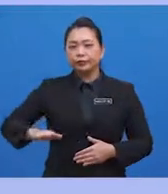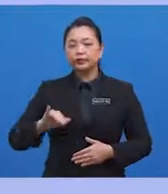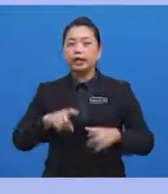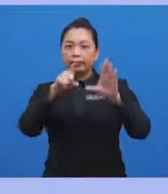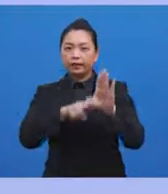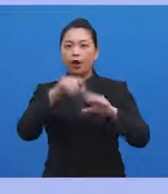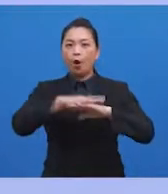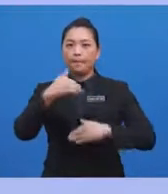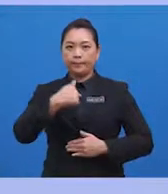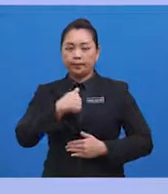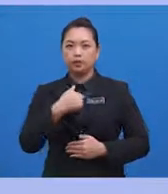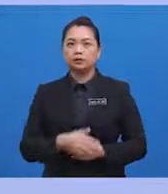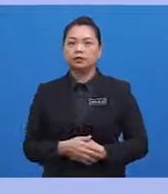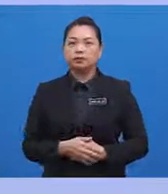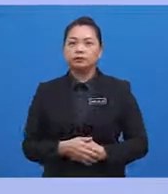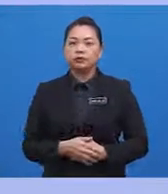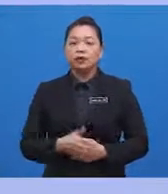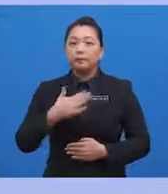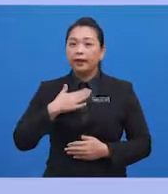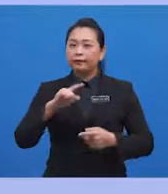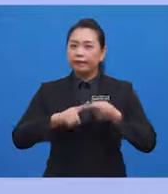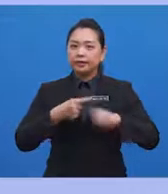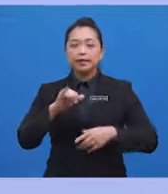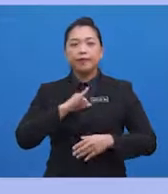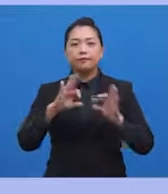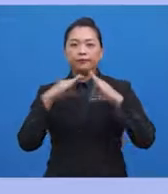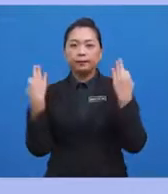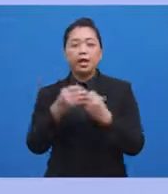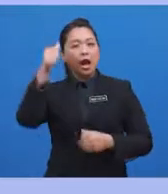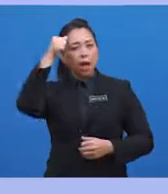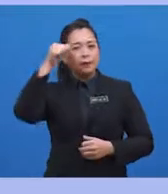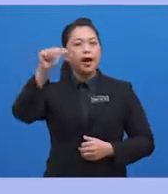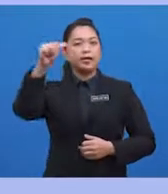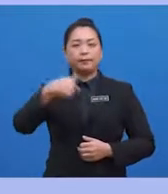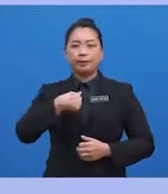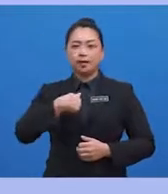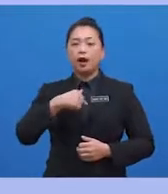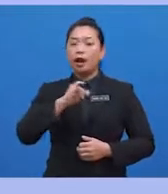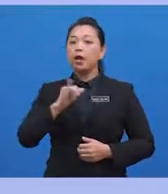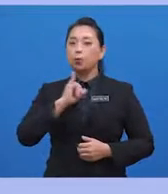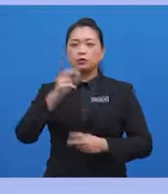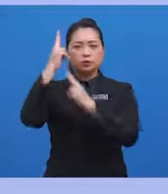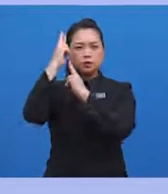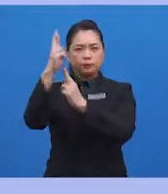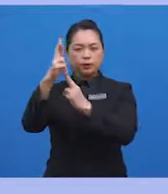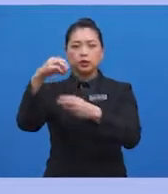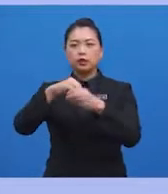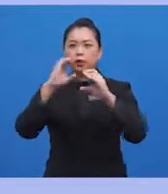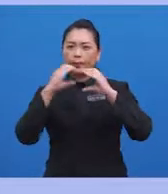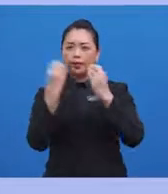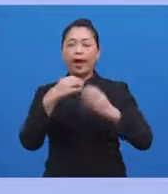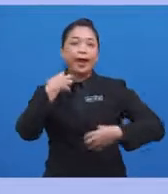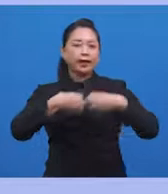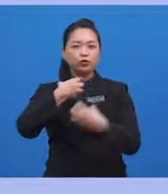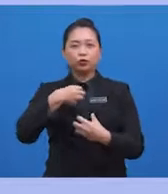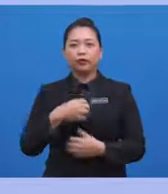me as a great provider. My friends and family admired me. I was respected in the community. I enjoyed